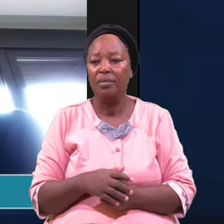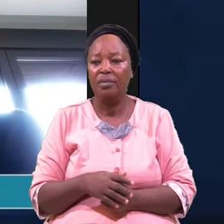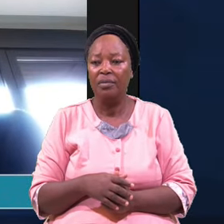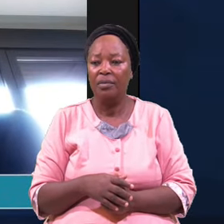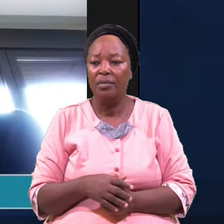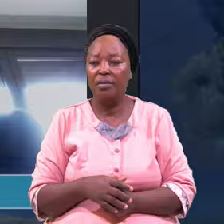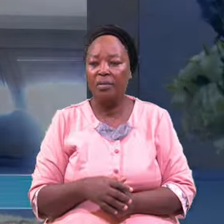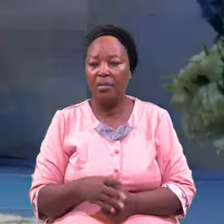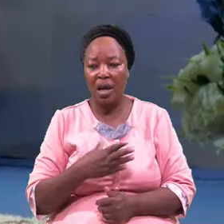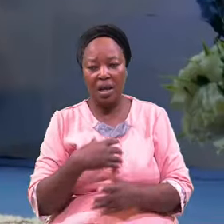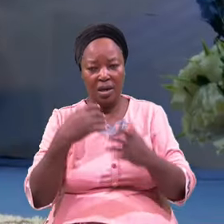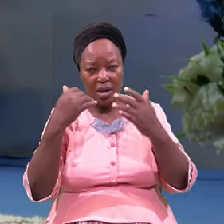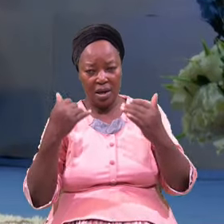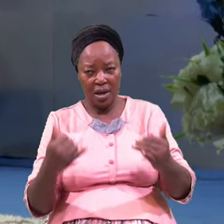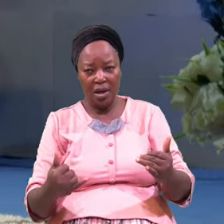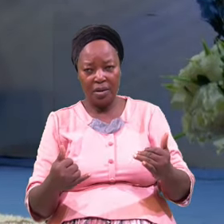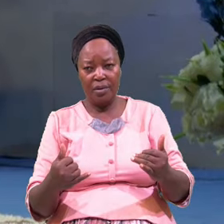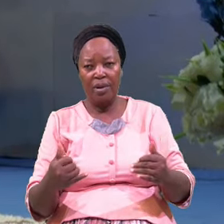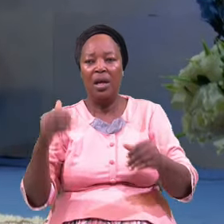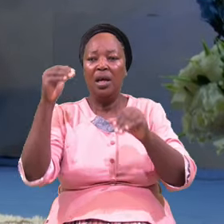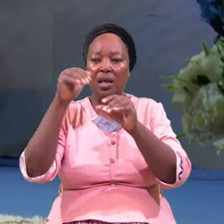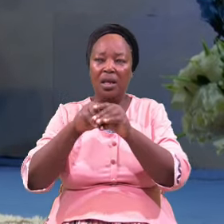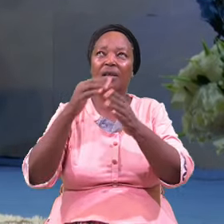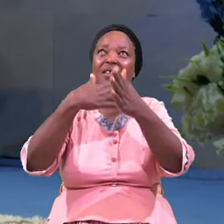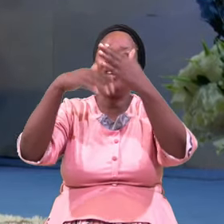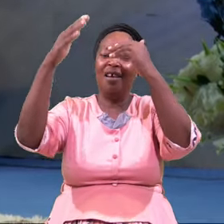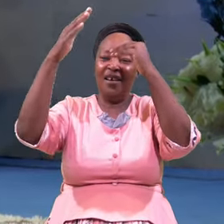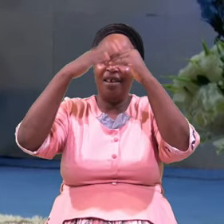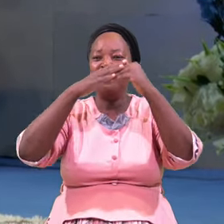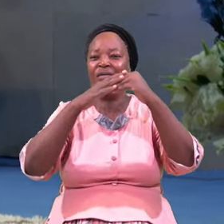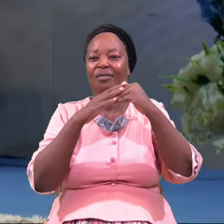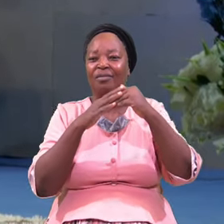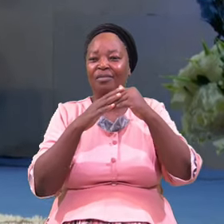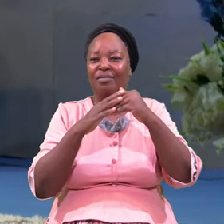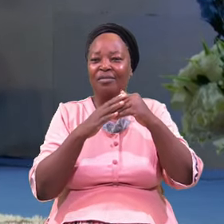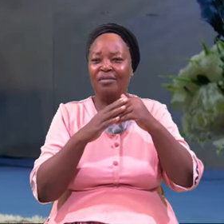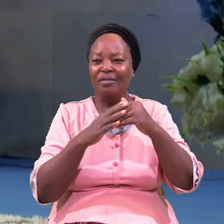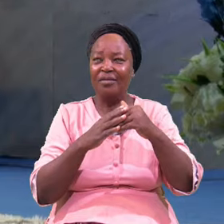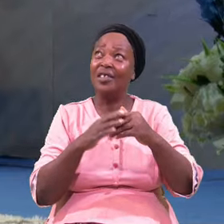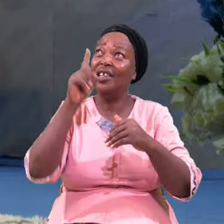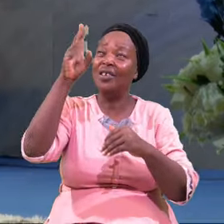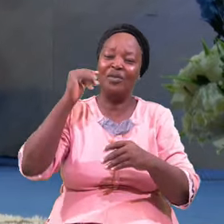And Now In Heaven Your Savior Tonight